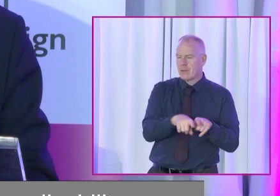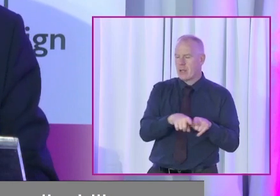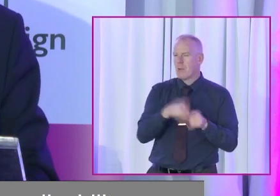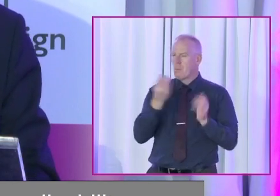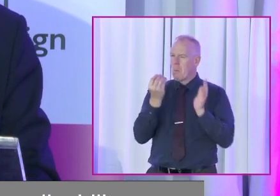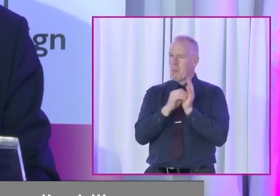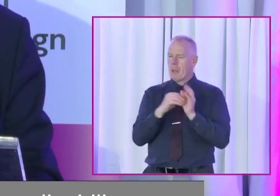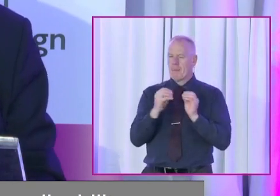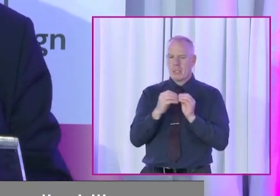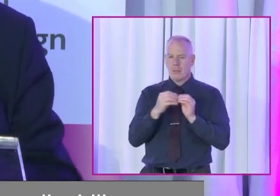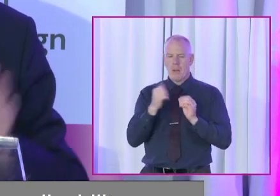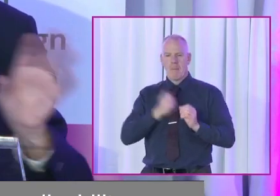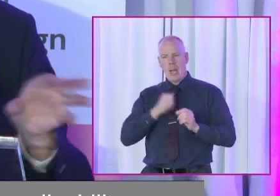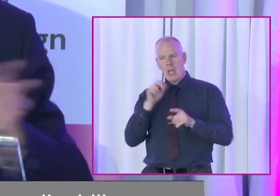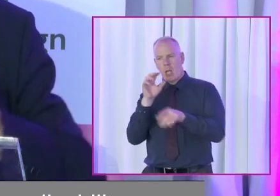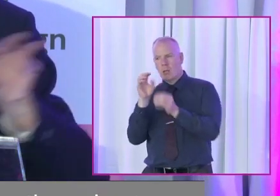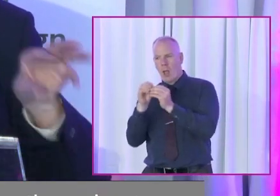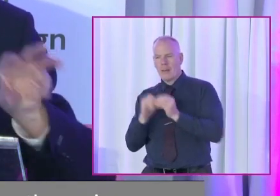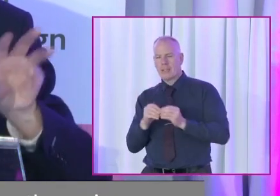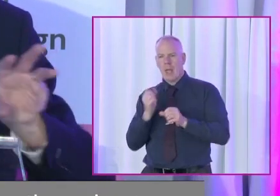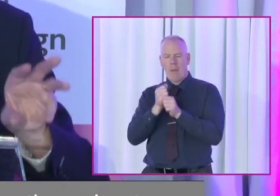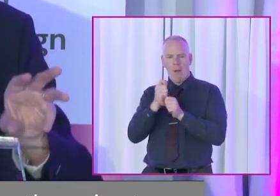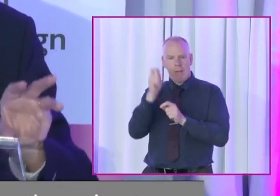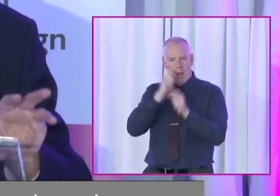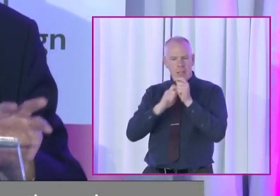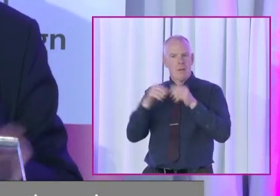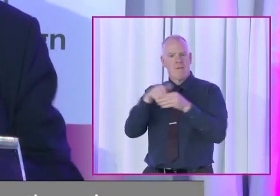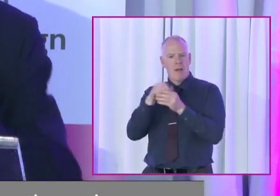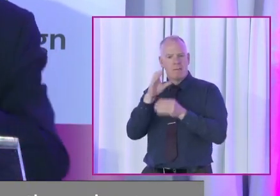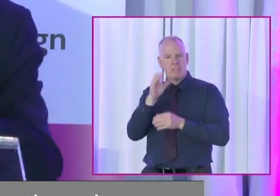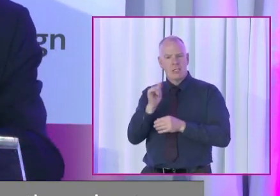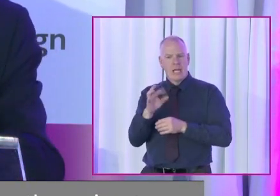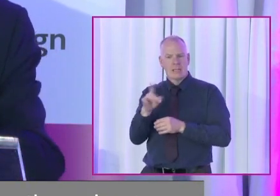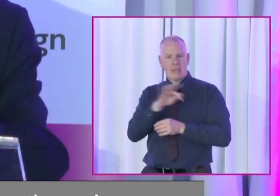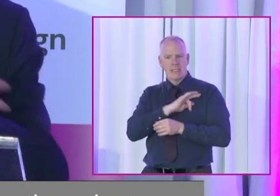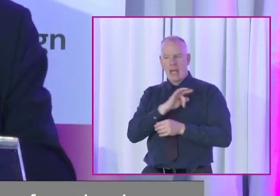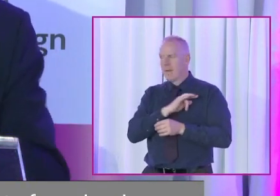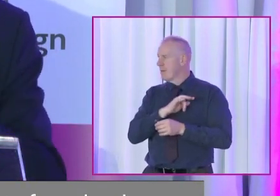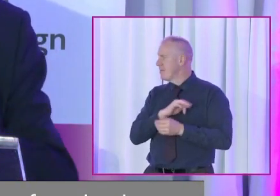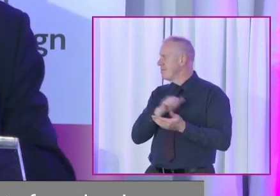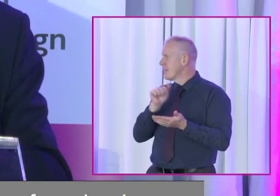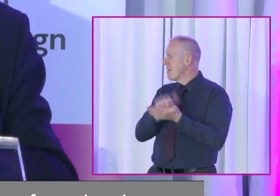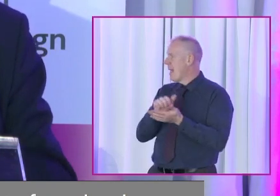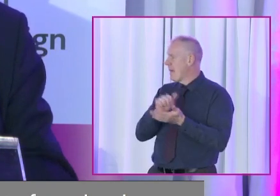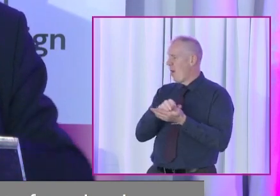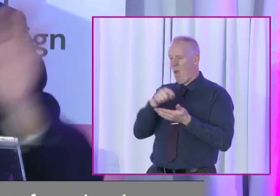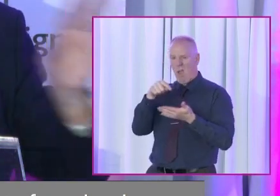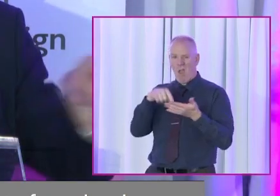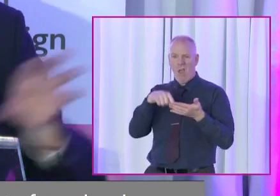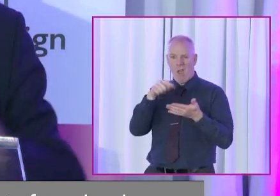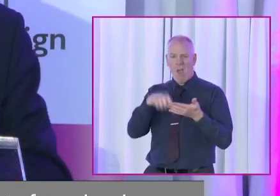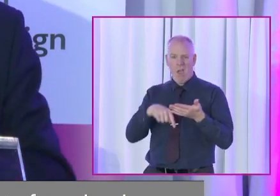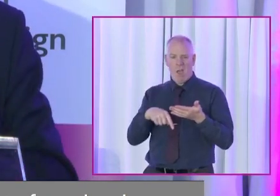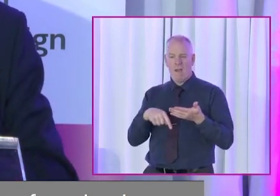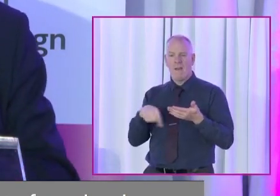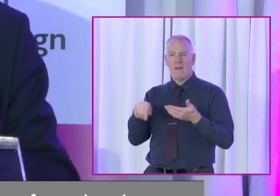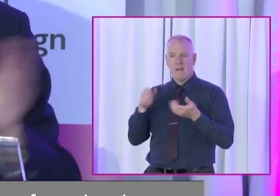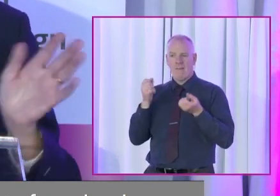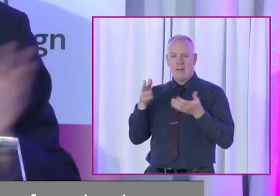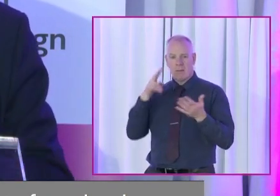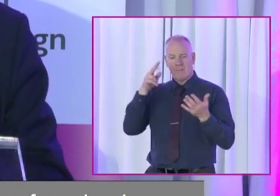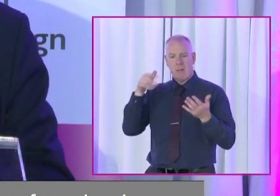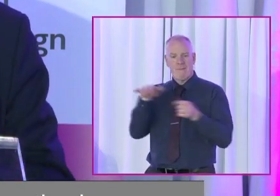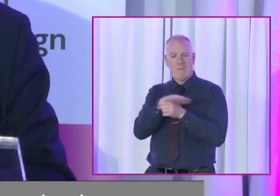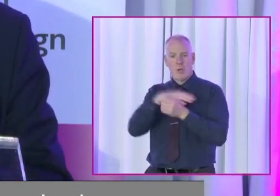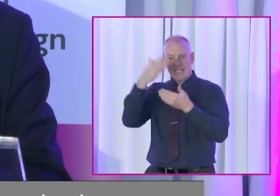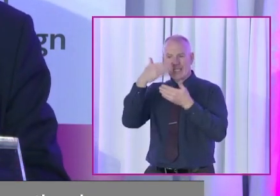in a piece there about some of my own observations and thoughts from having been in the Shannad. This paper in its full iteration is available to you and